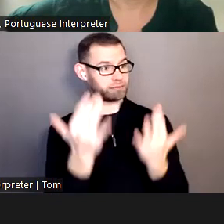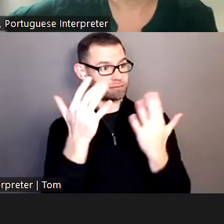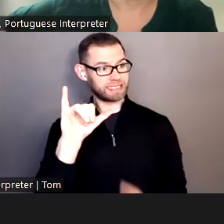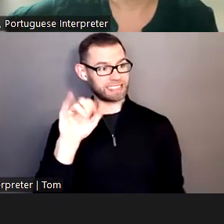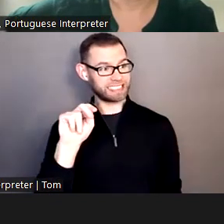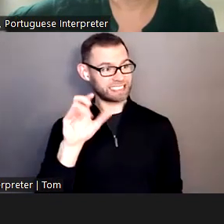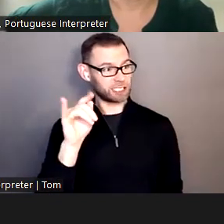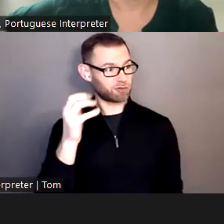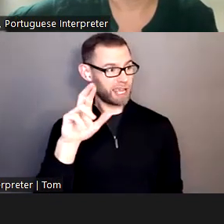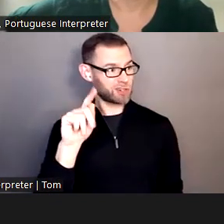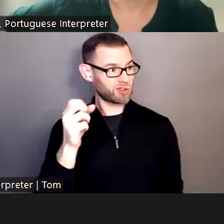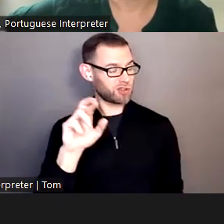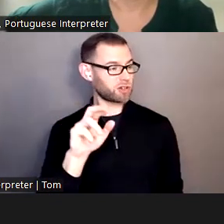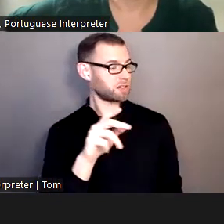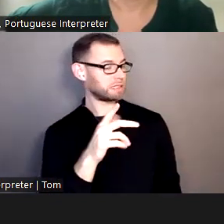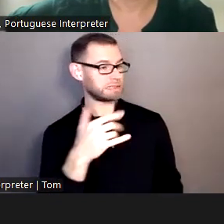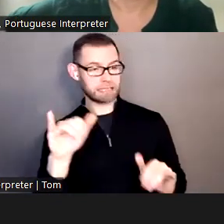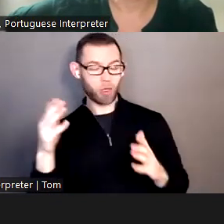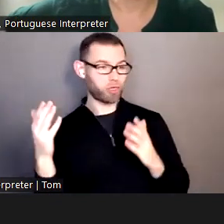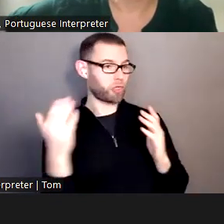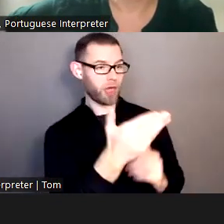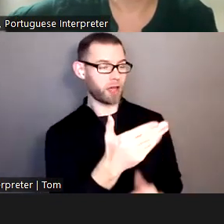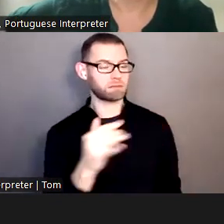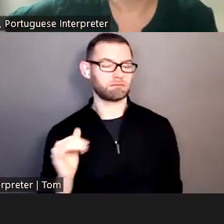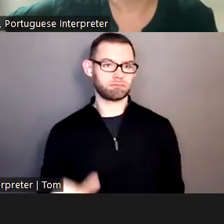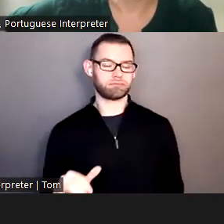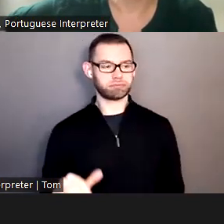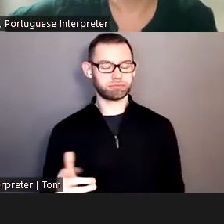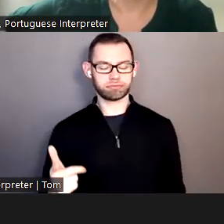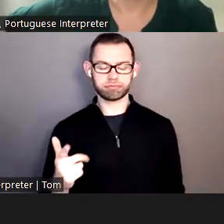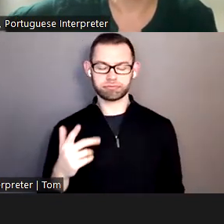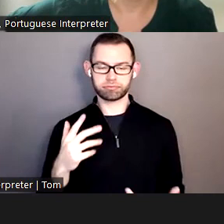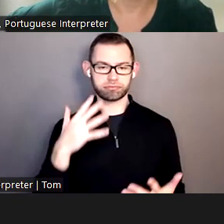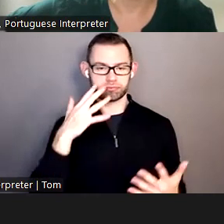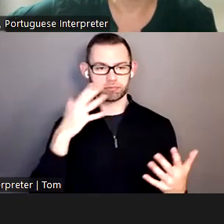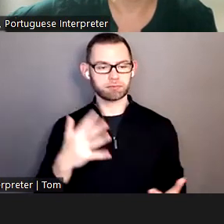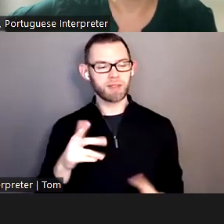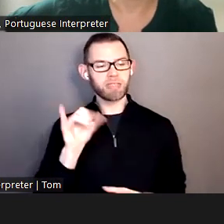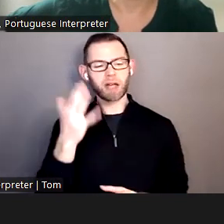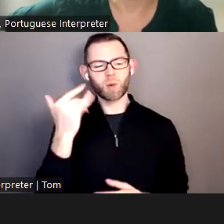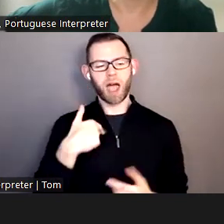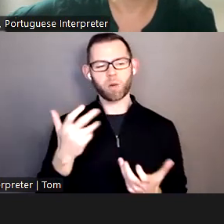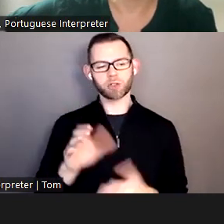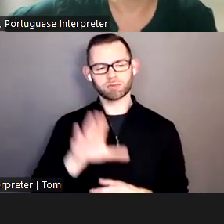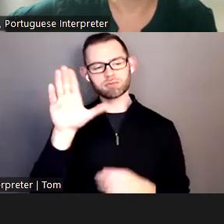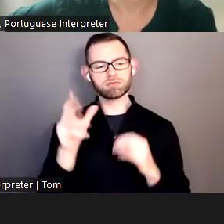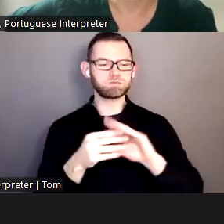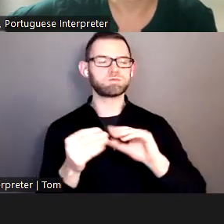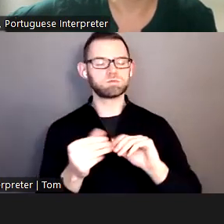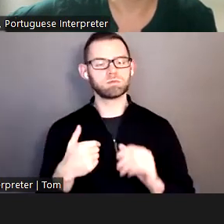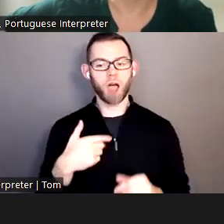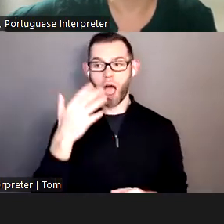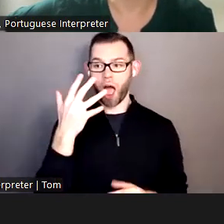And so that's why I wanted to provide my commentary. I really would like to see this commission and this